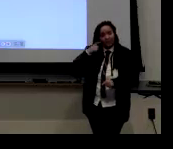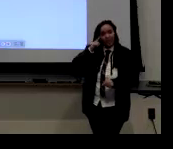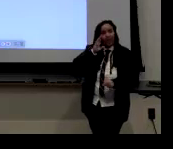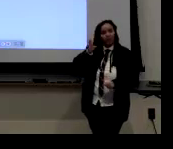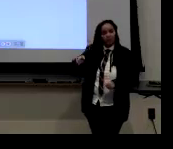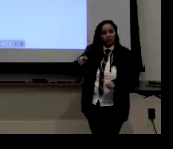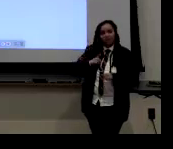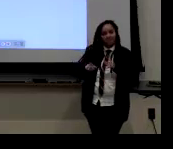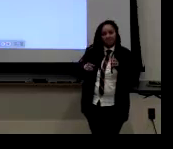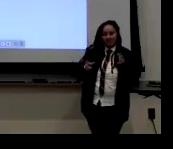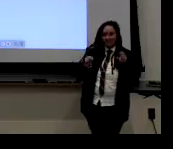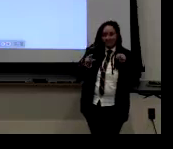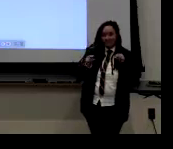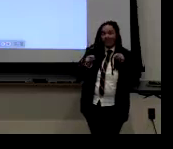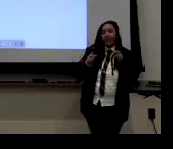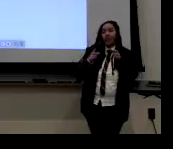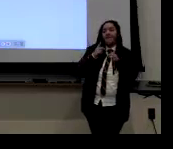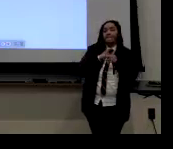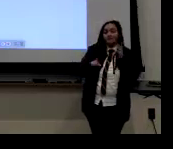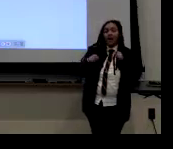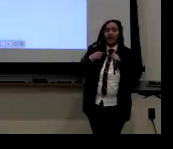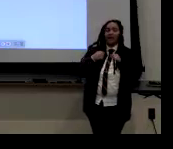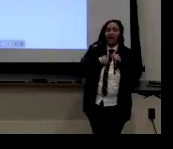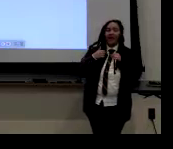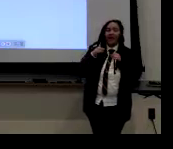thought it would be. But no.